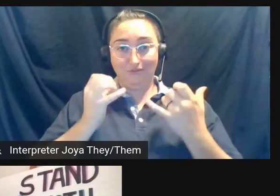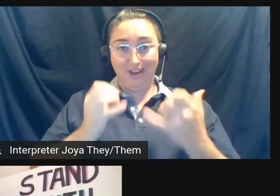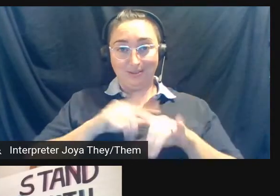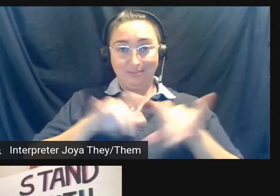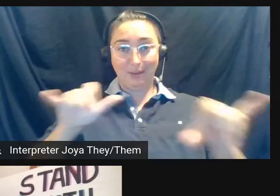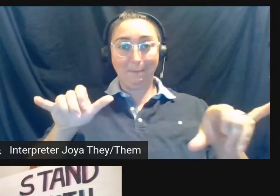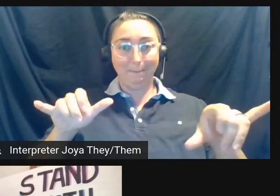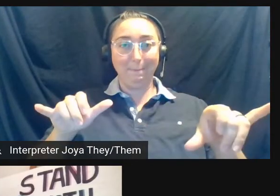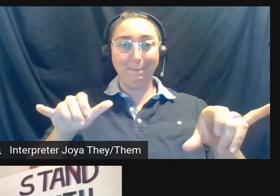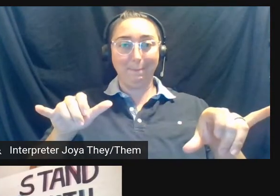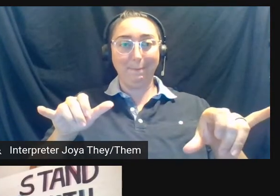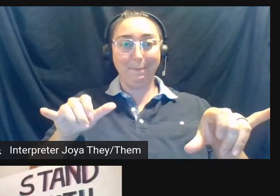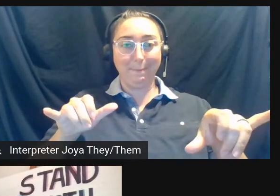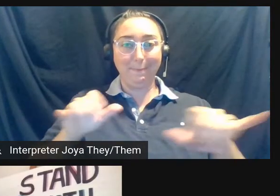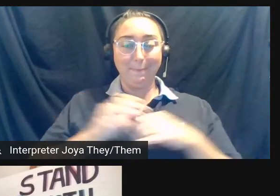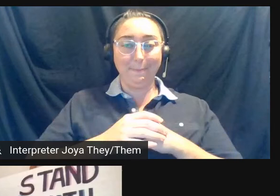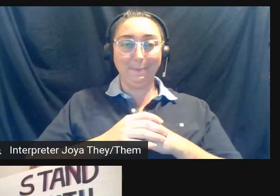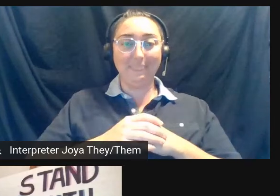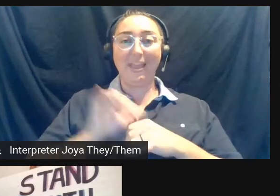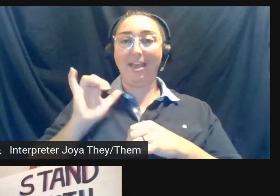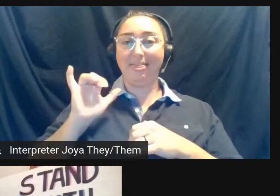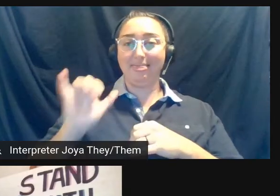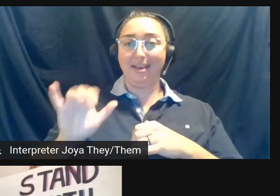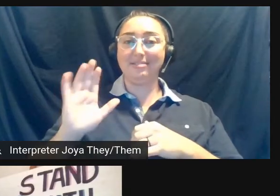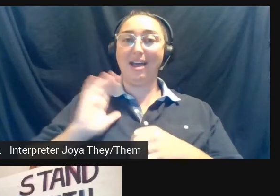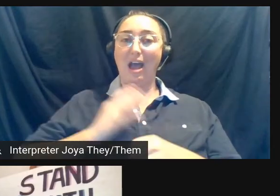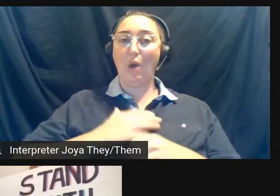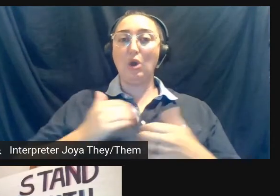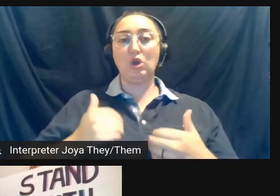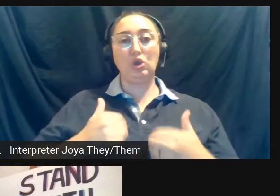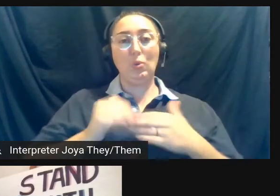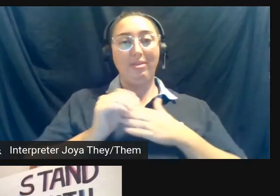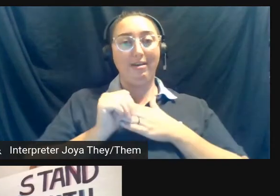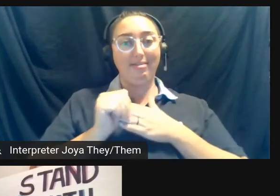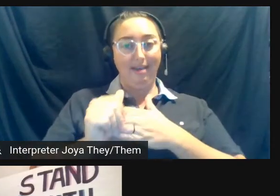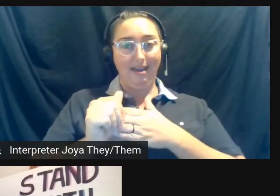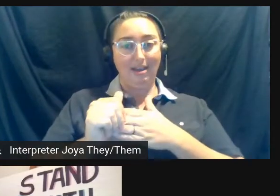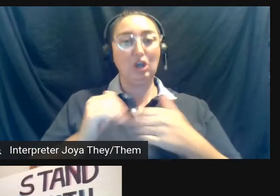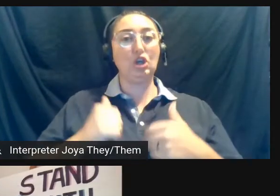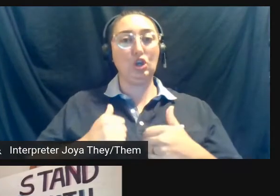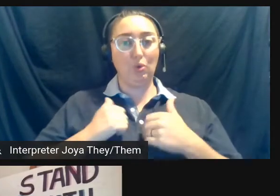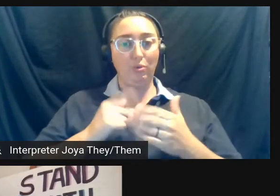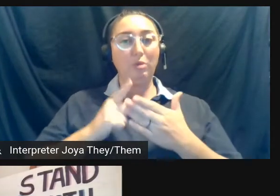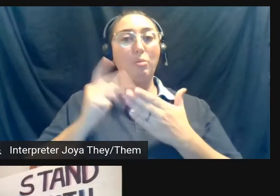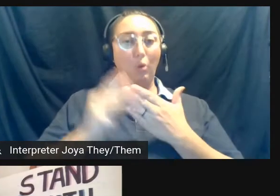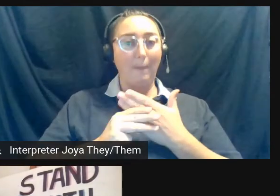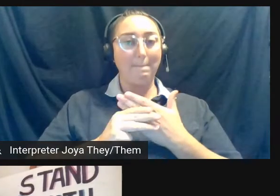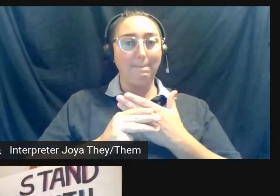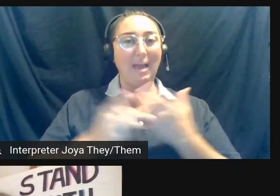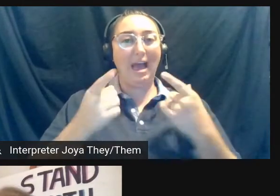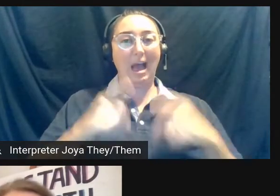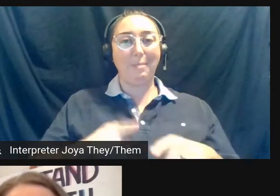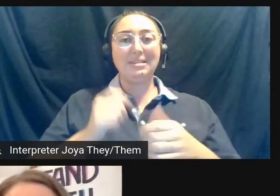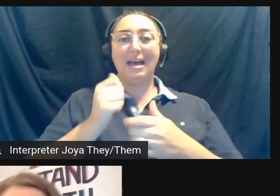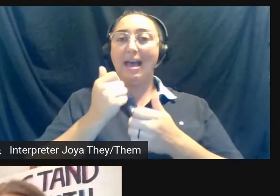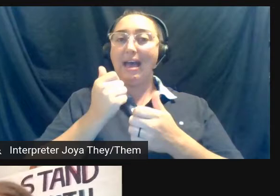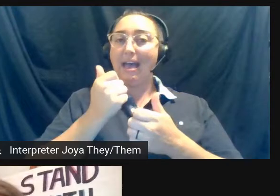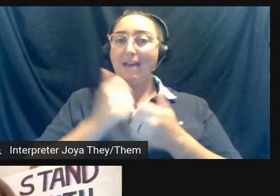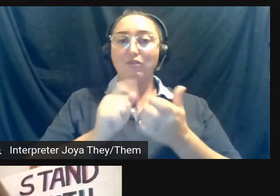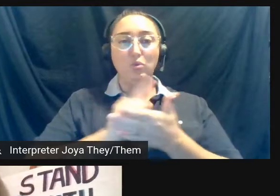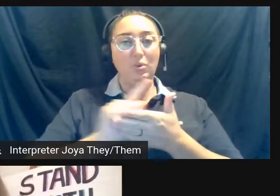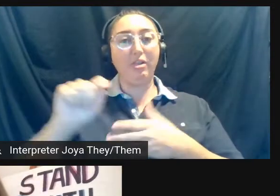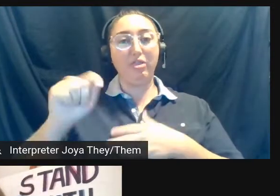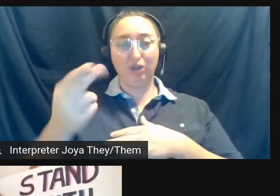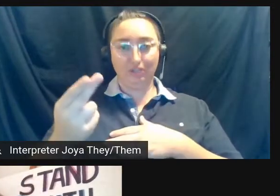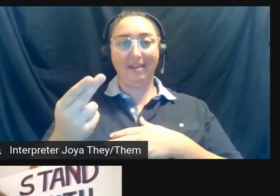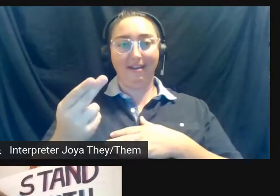that is our youth-led youth programming that happens every Thursday from